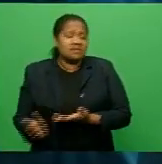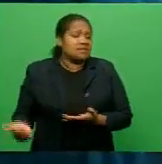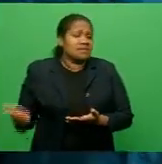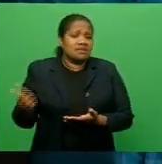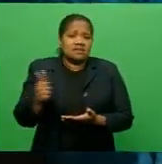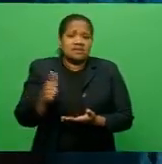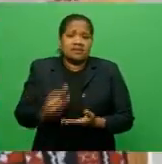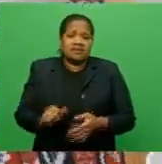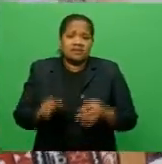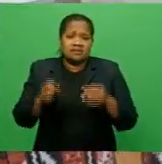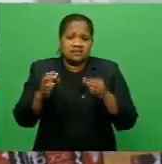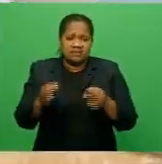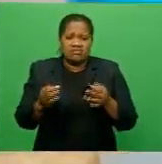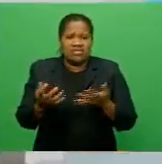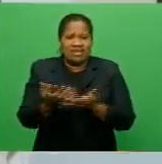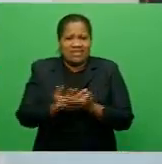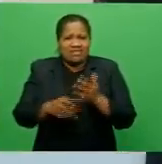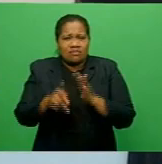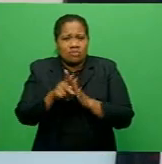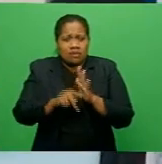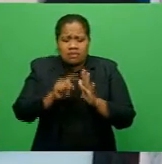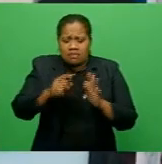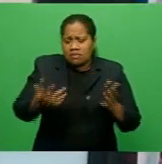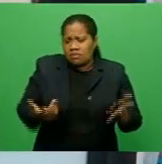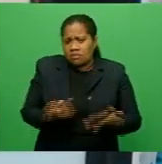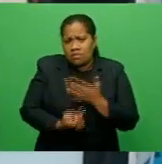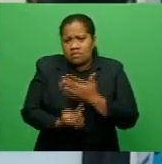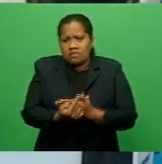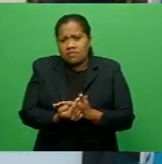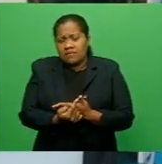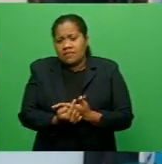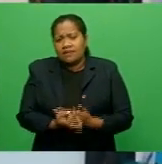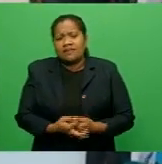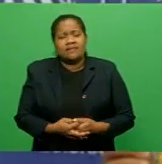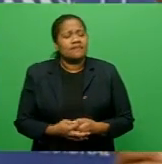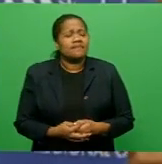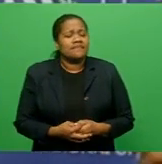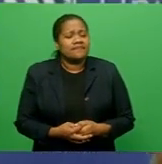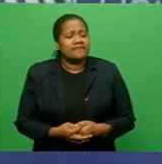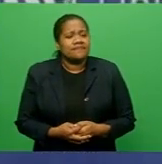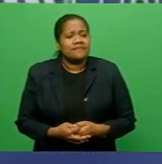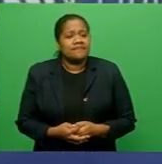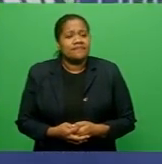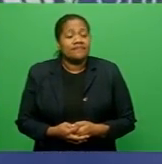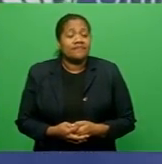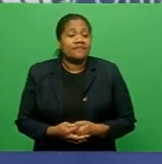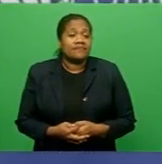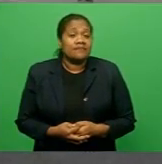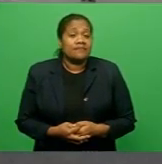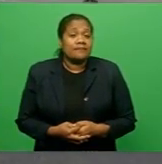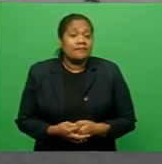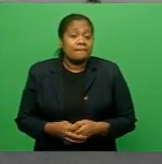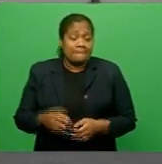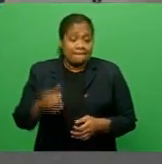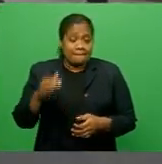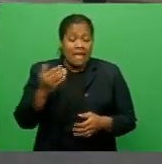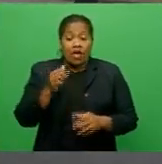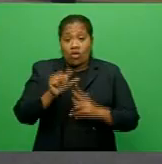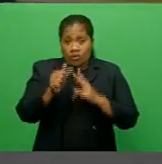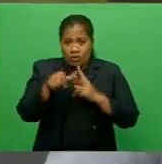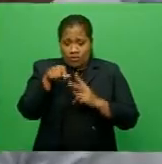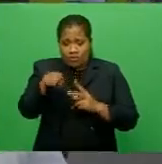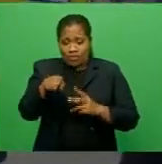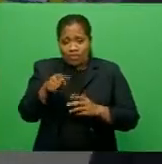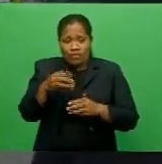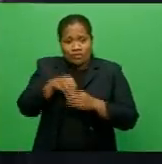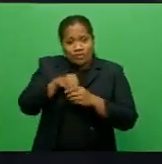made as the policy. In fact, I don't recollect that there was any type of disability in the room. Also part of the